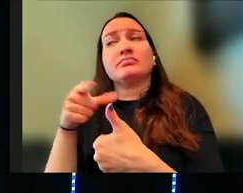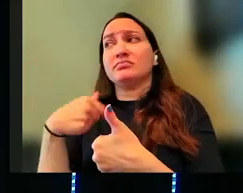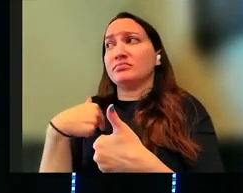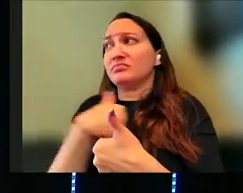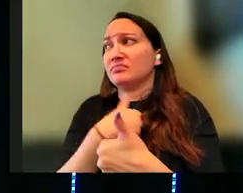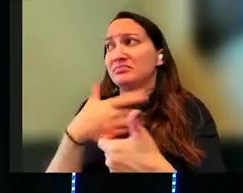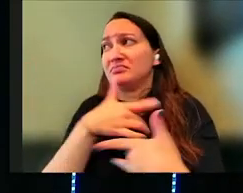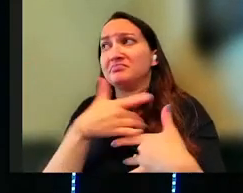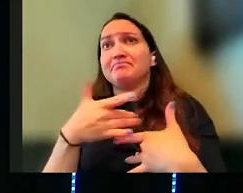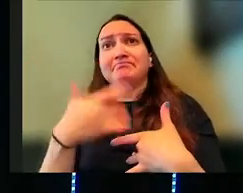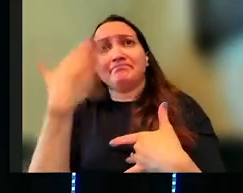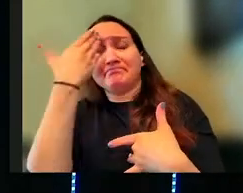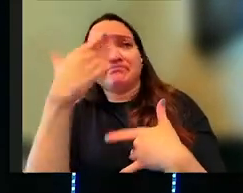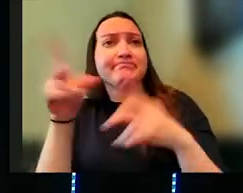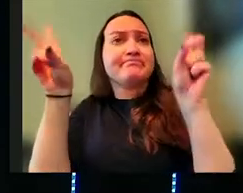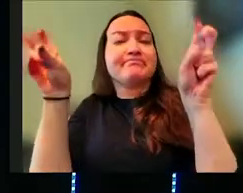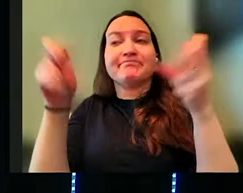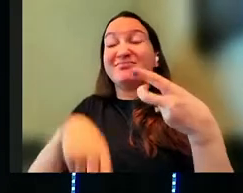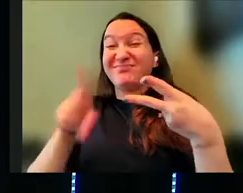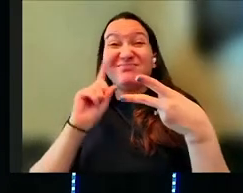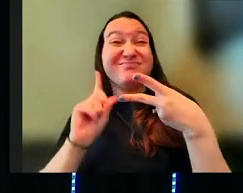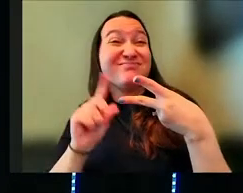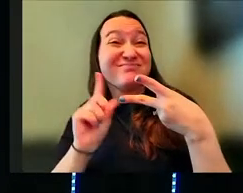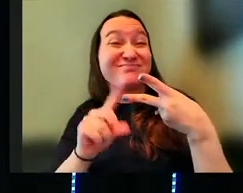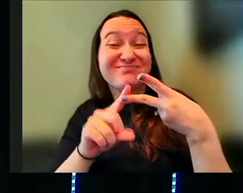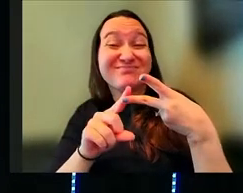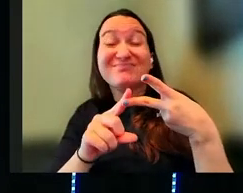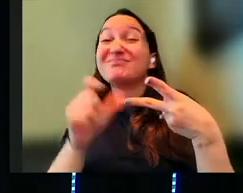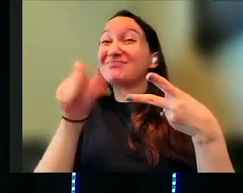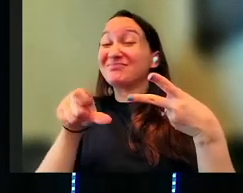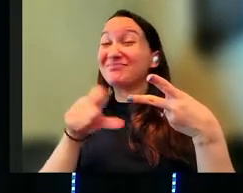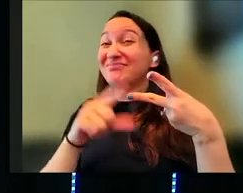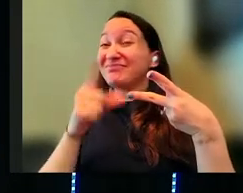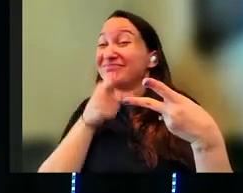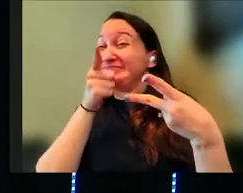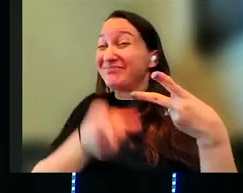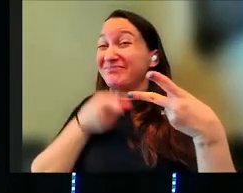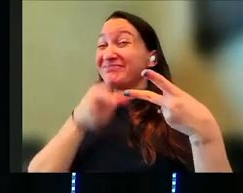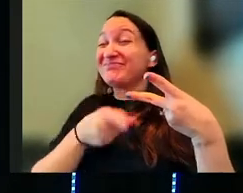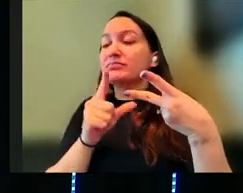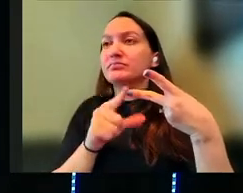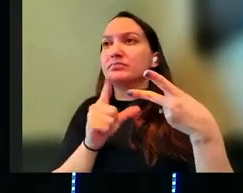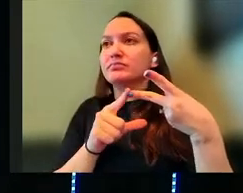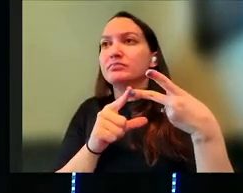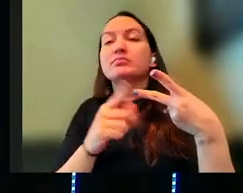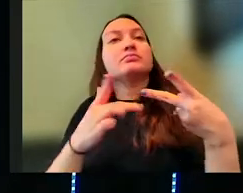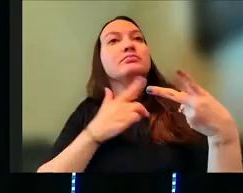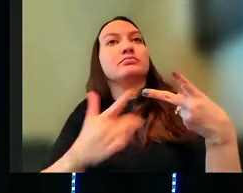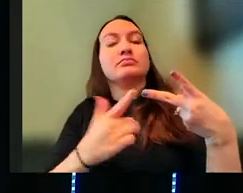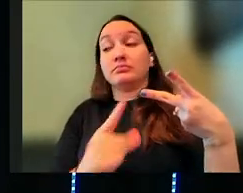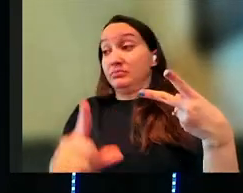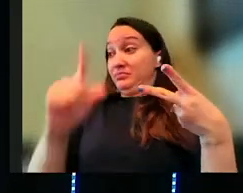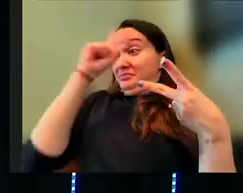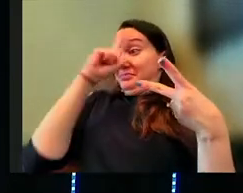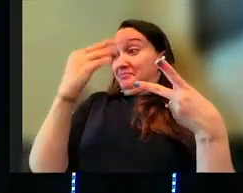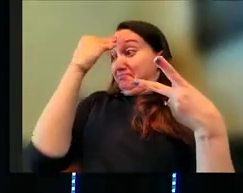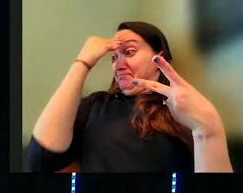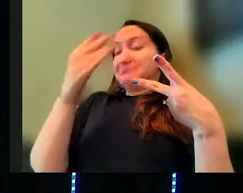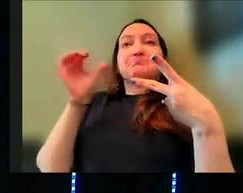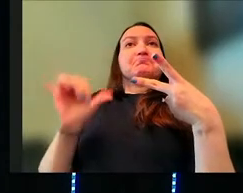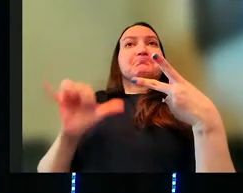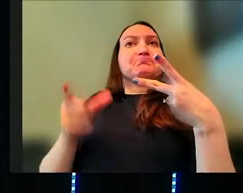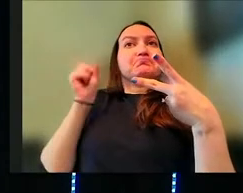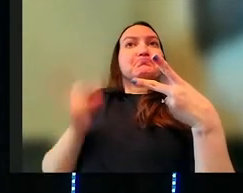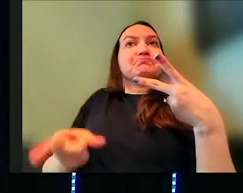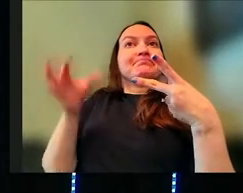the right answer. Our second issue, and this is probably the one that brings a lot of trouble, is oftentimes we think we know what the right choice is to make